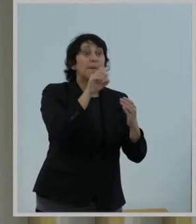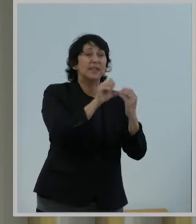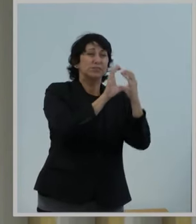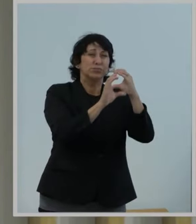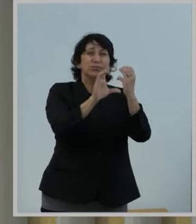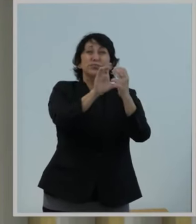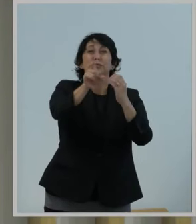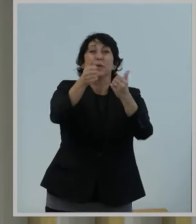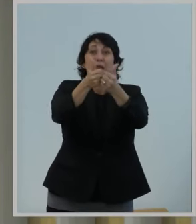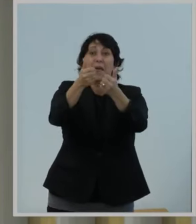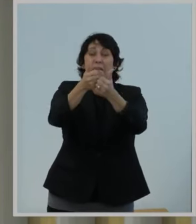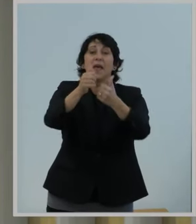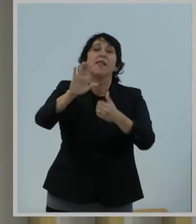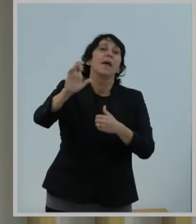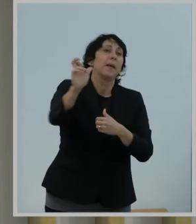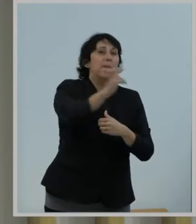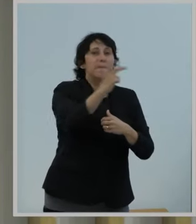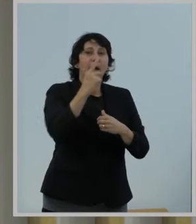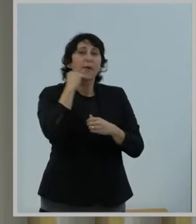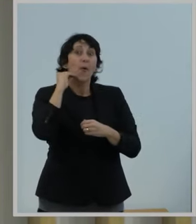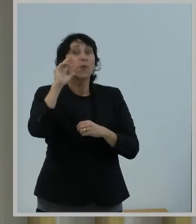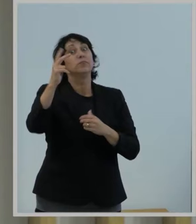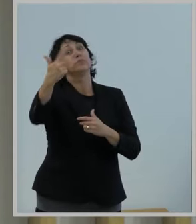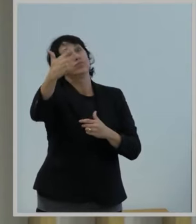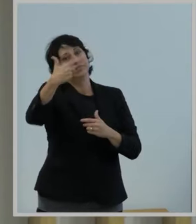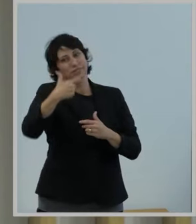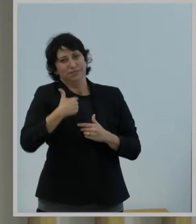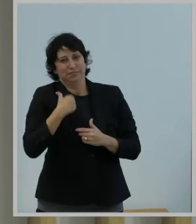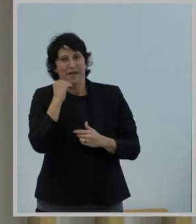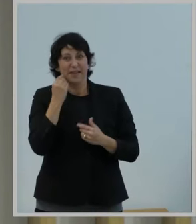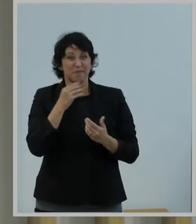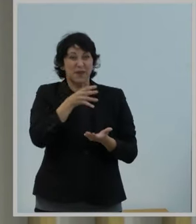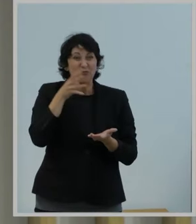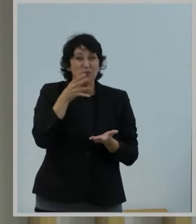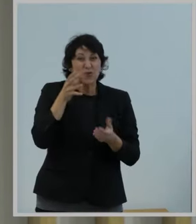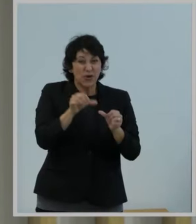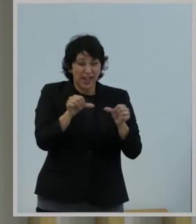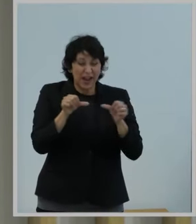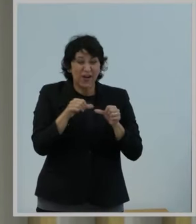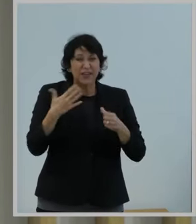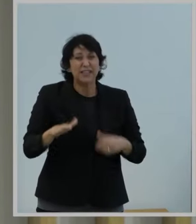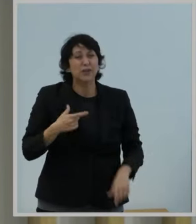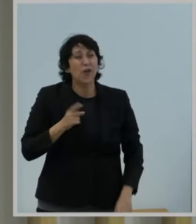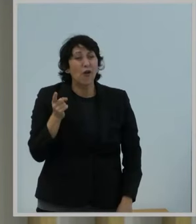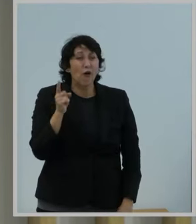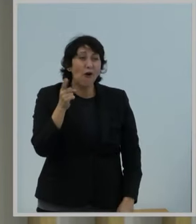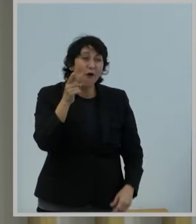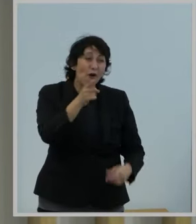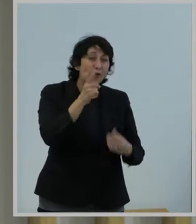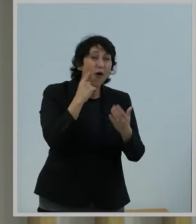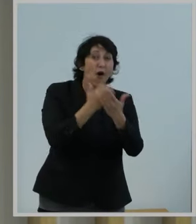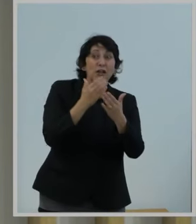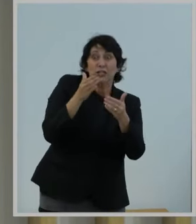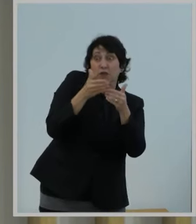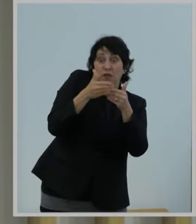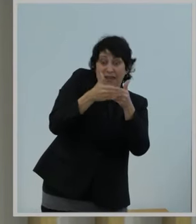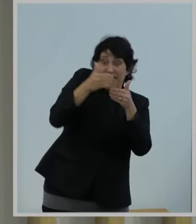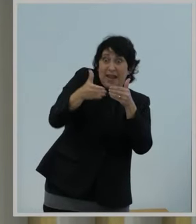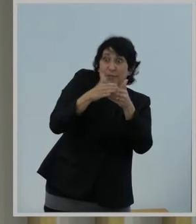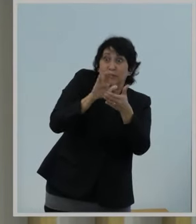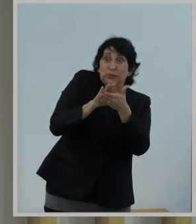then back home again. Because when you are on the football team in a rural area, it can be a long haul just to play neighboring schools.